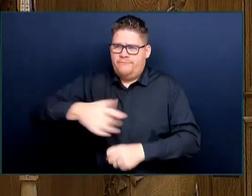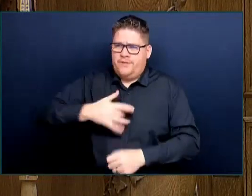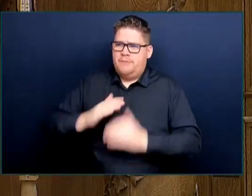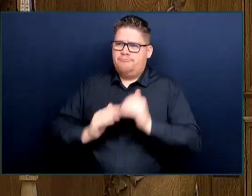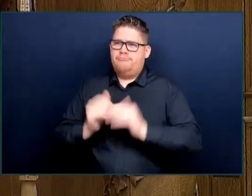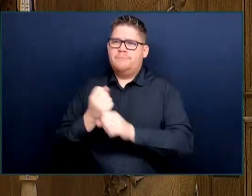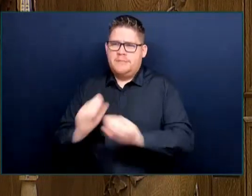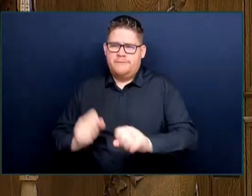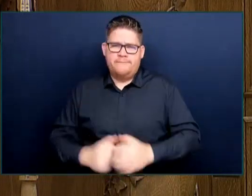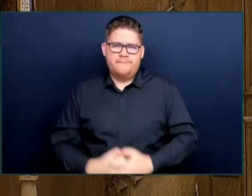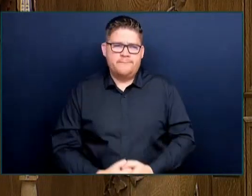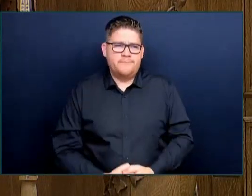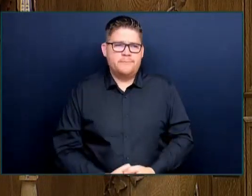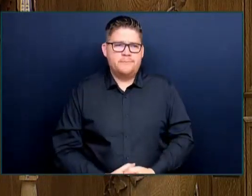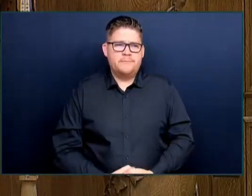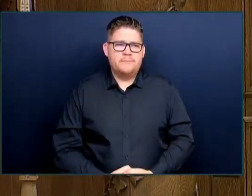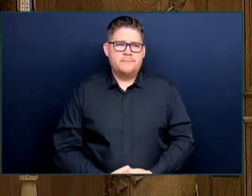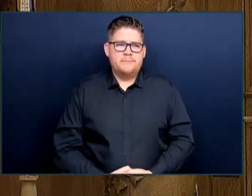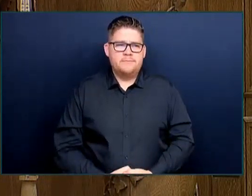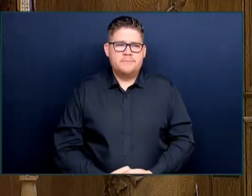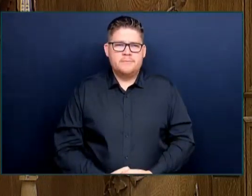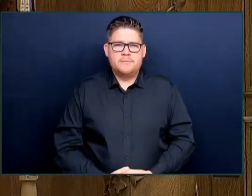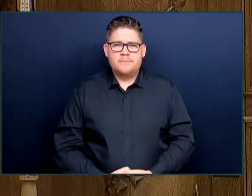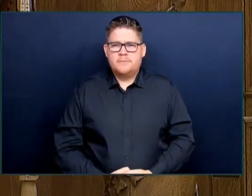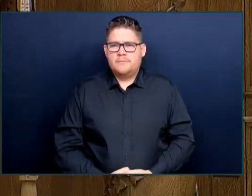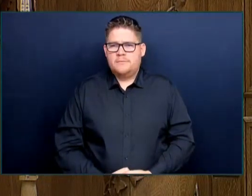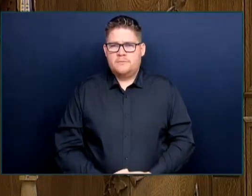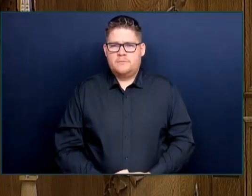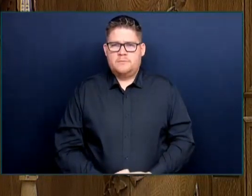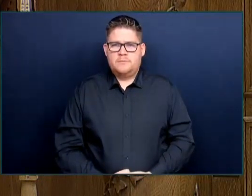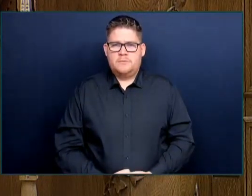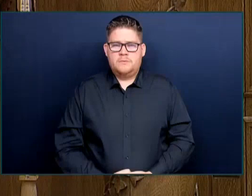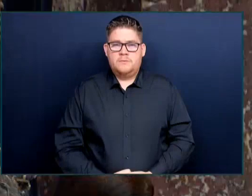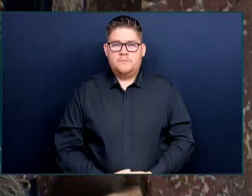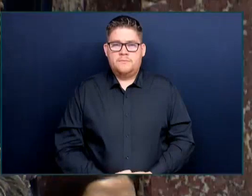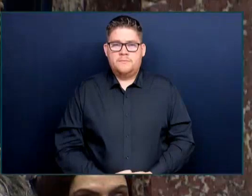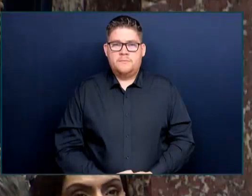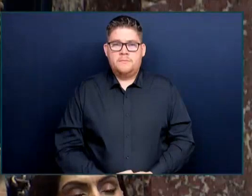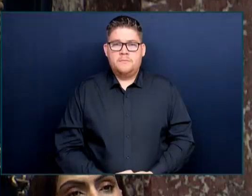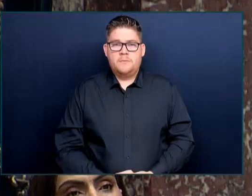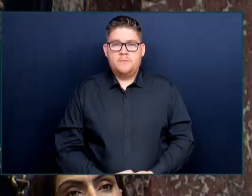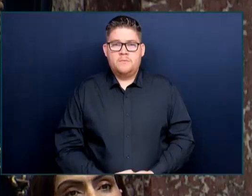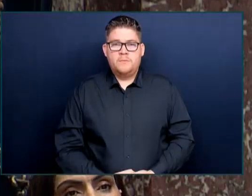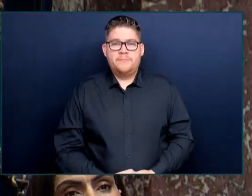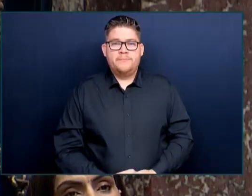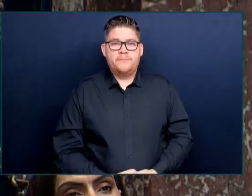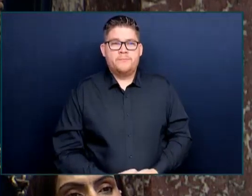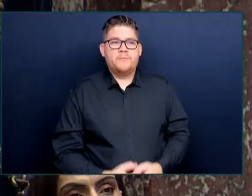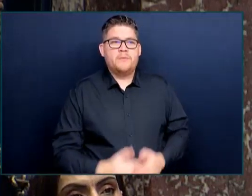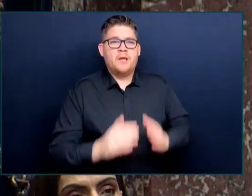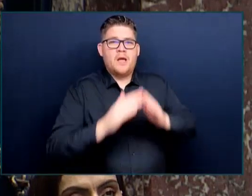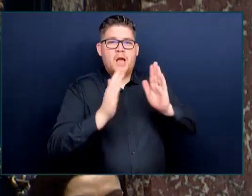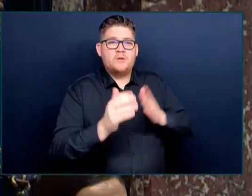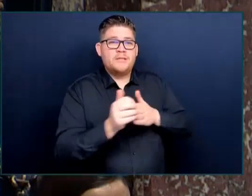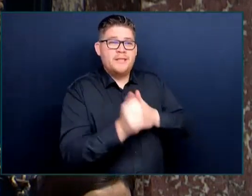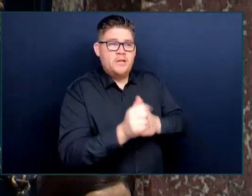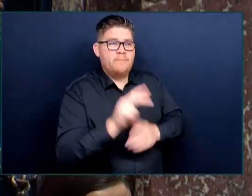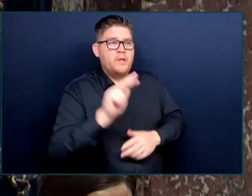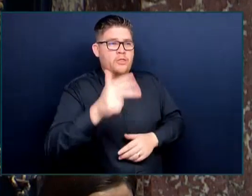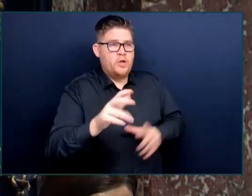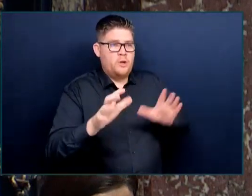House Leader, Third Party. Yeah, thank you, Mr. Speaker. During the BC NDP leadership event last fall,